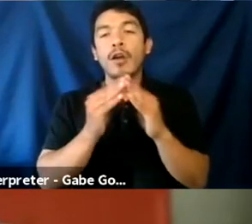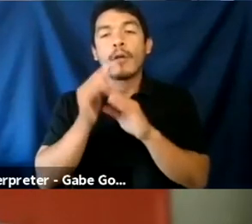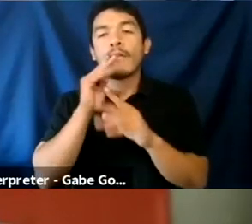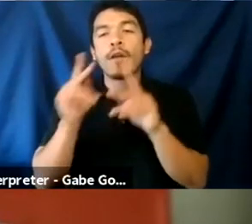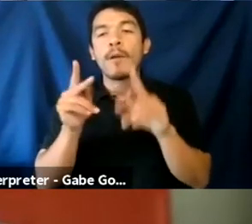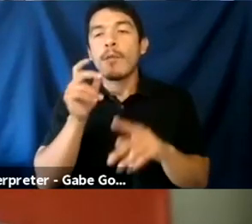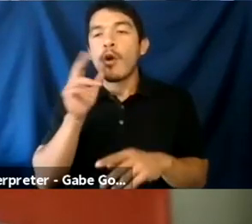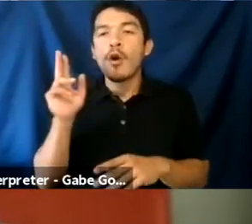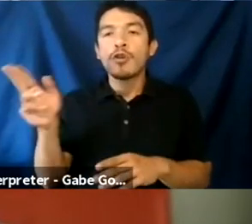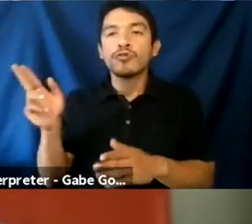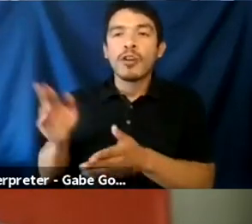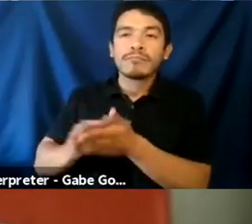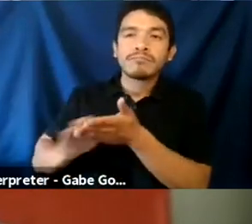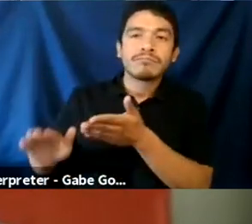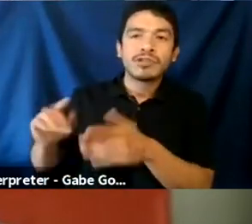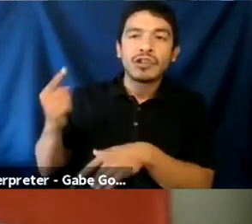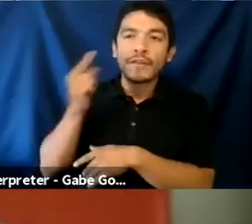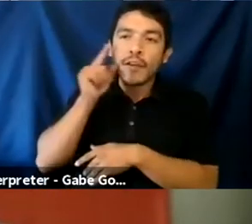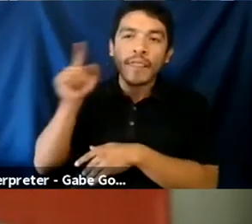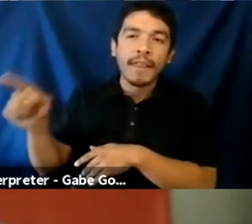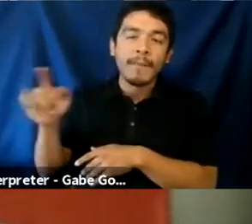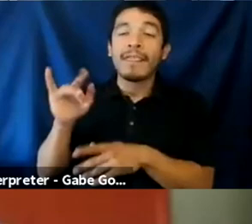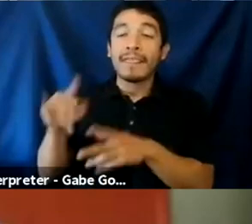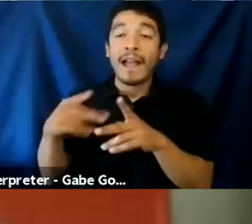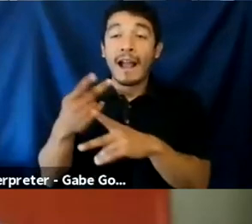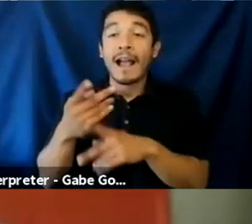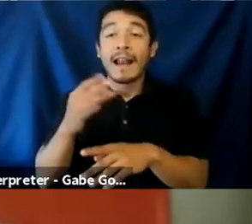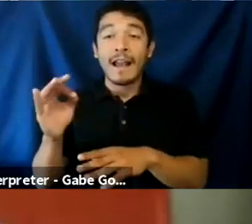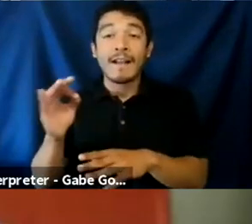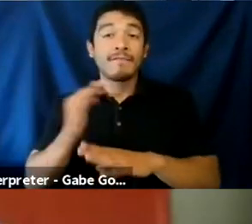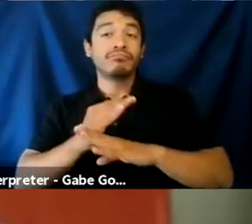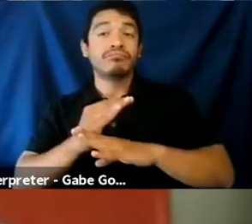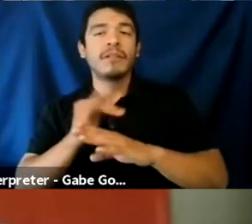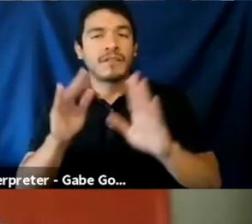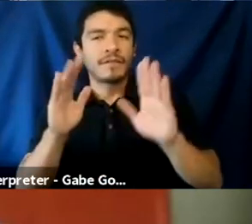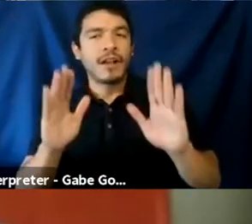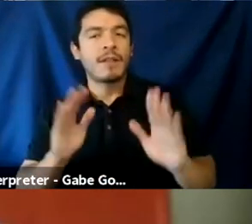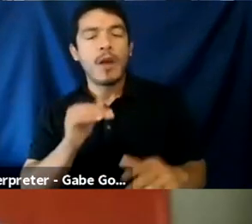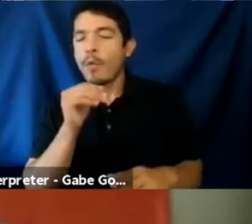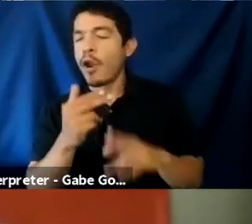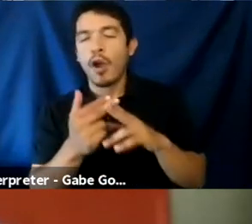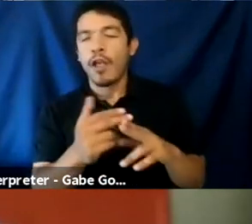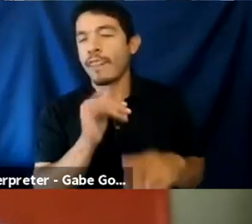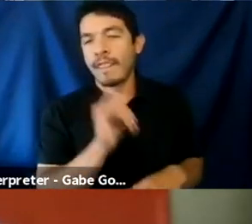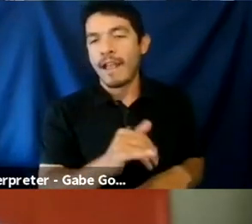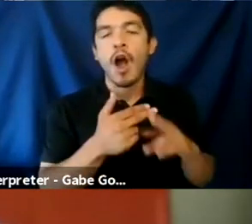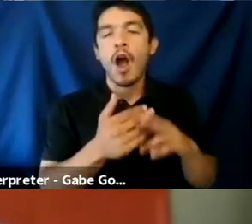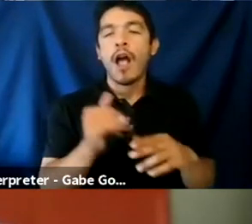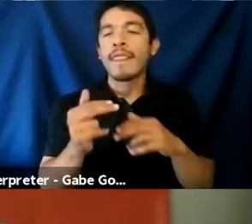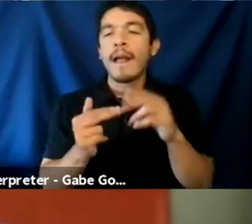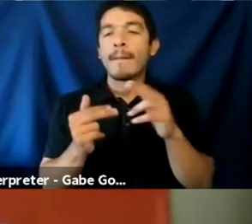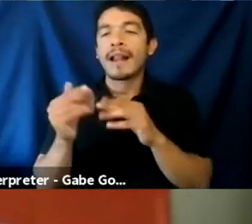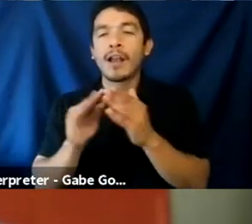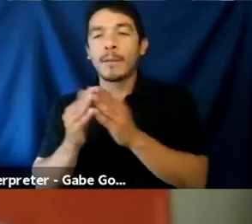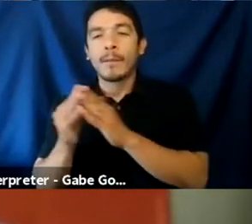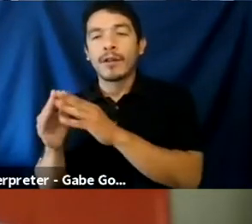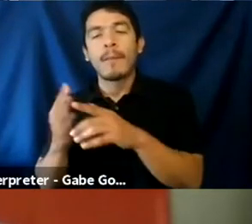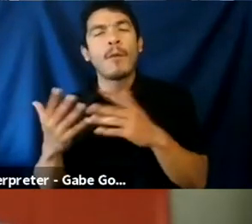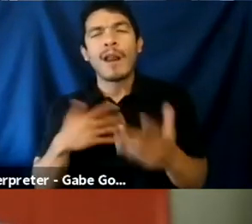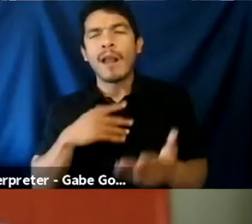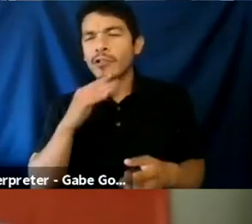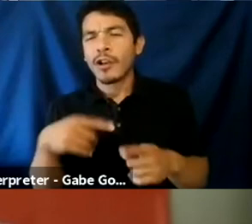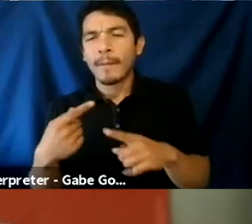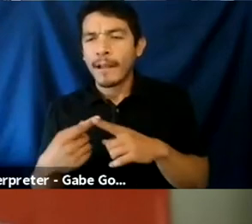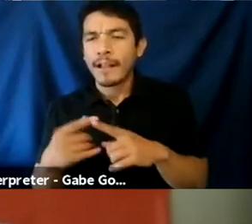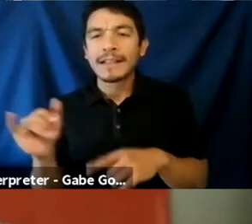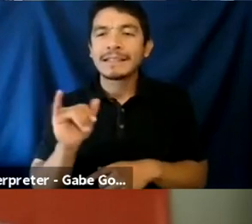historically marginalized just for them, that kind of gatekeeping, I think is okay. And we wouldn't call that gatekeeping. We would call that building community, right? What I'm talking about